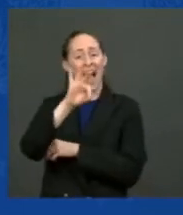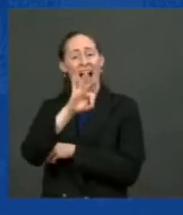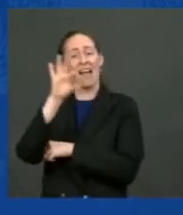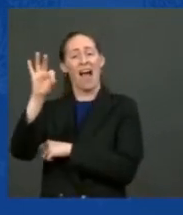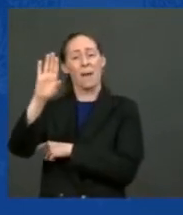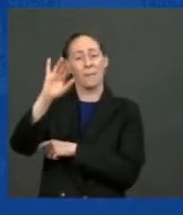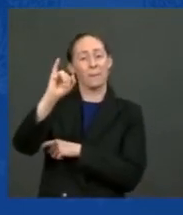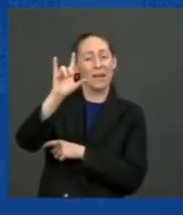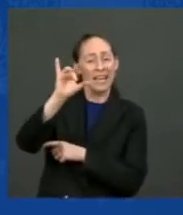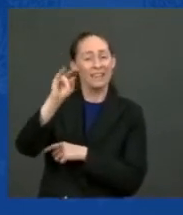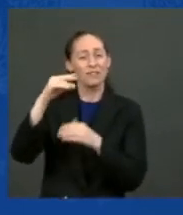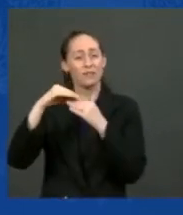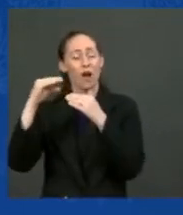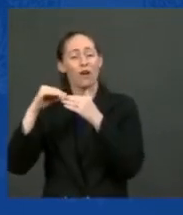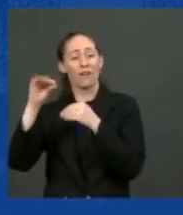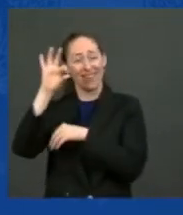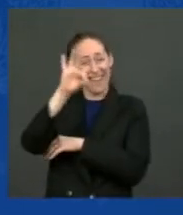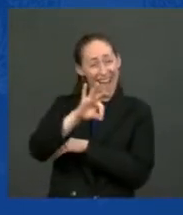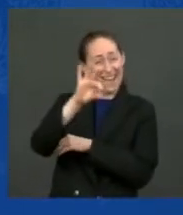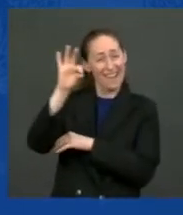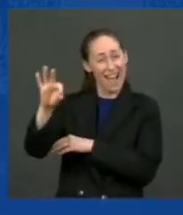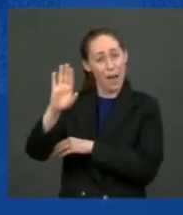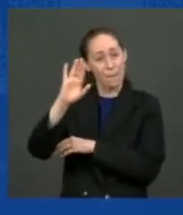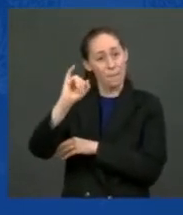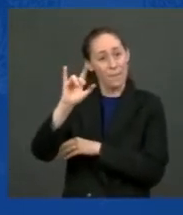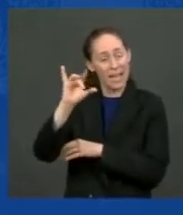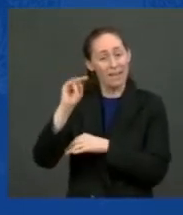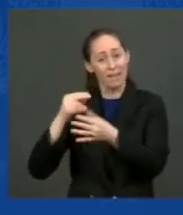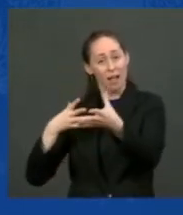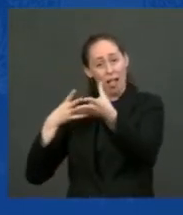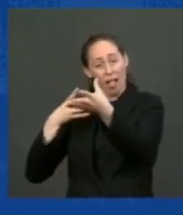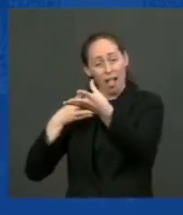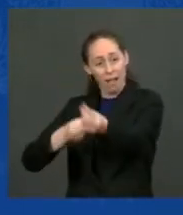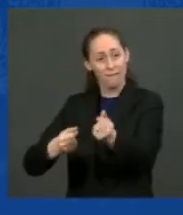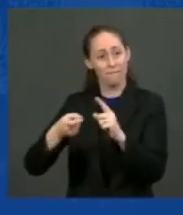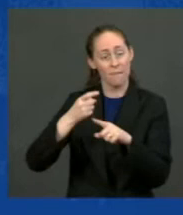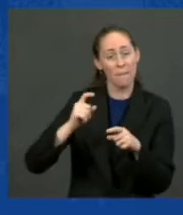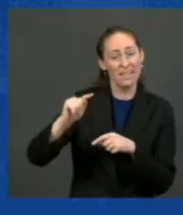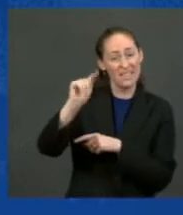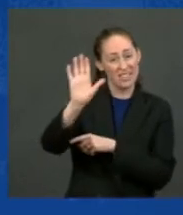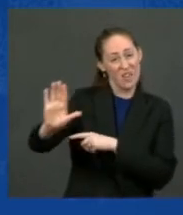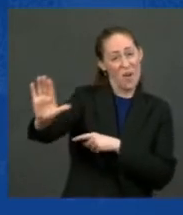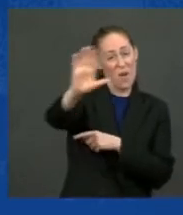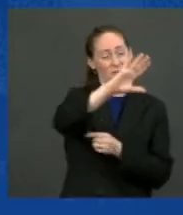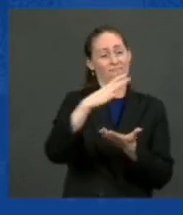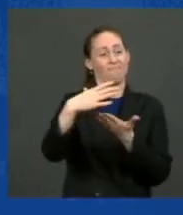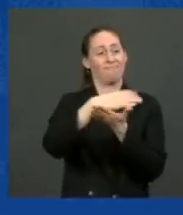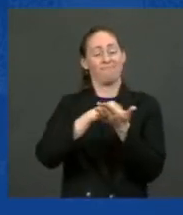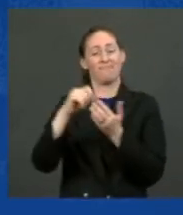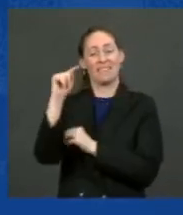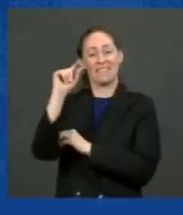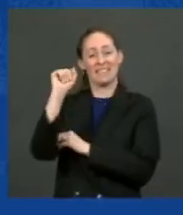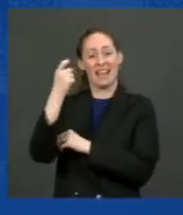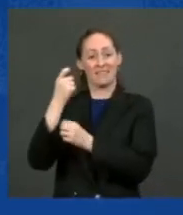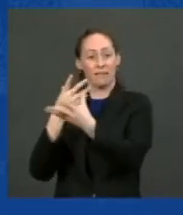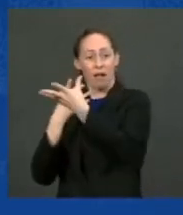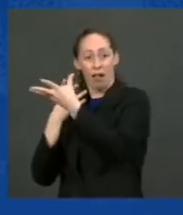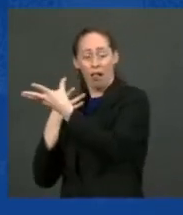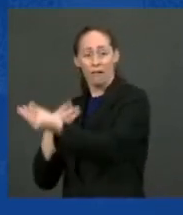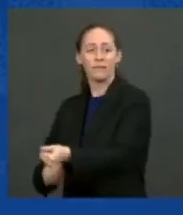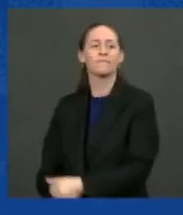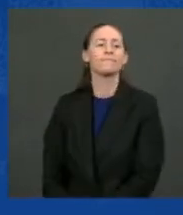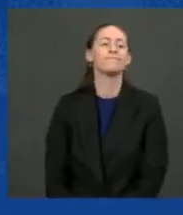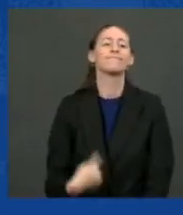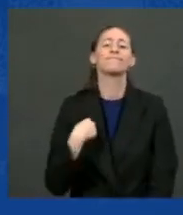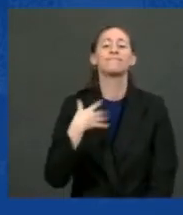Wow. $99 billion taxpayers' dollars. I went all over the country. I went out